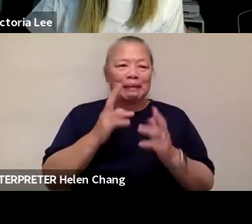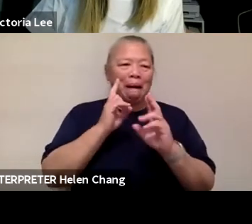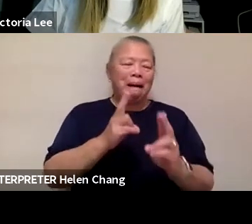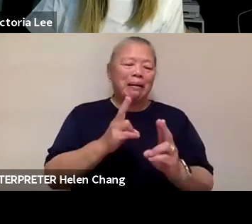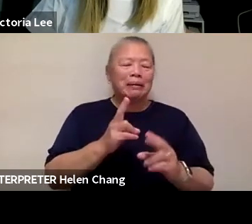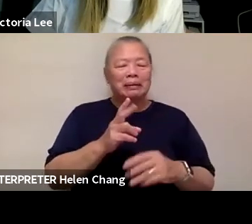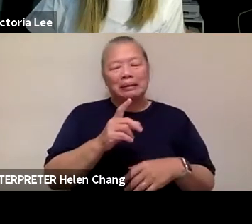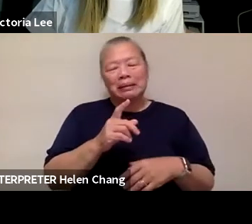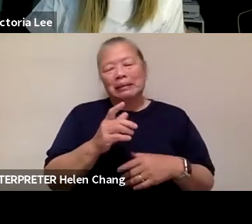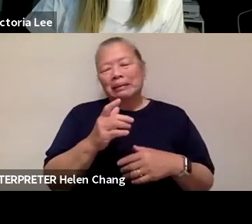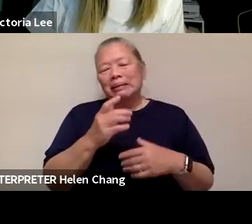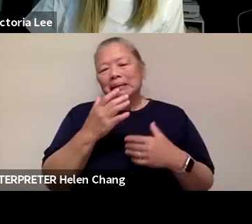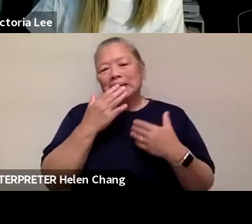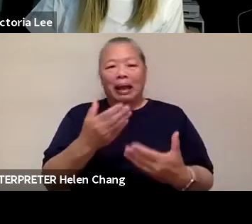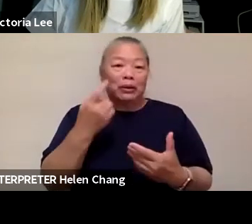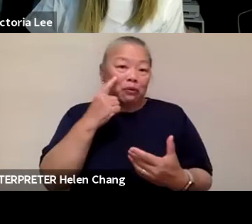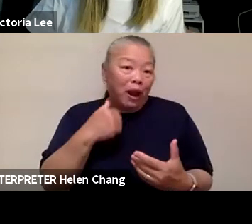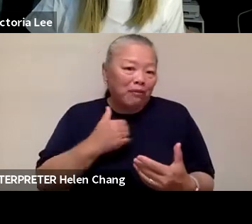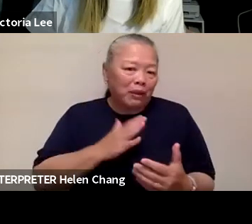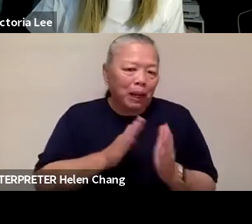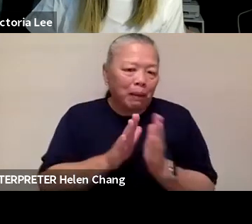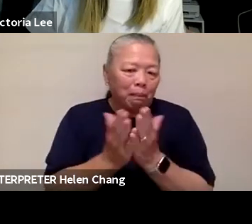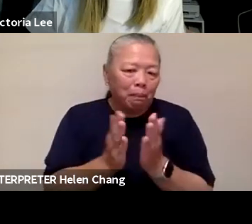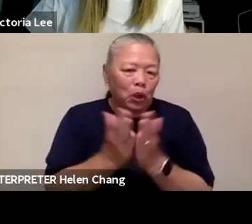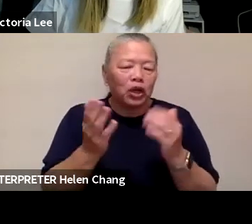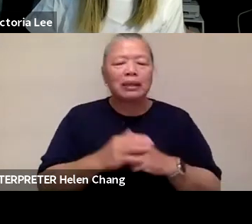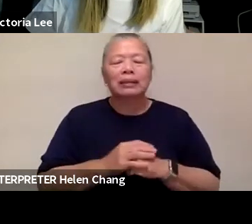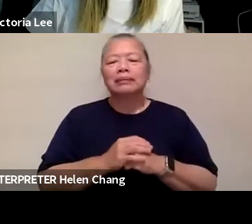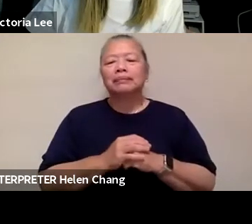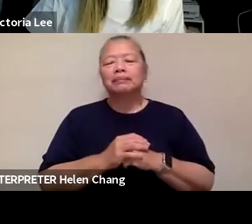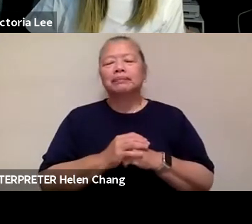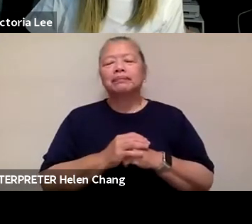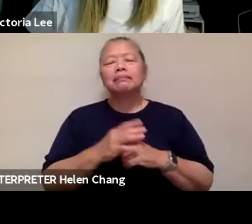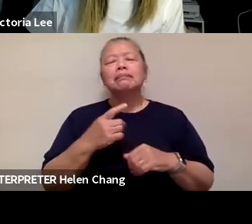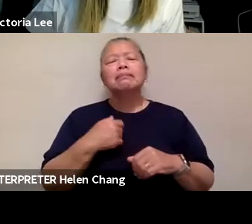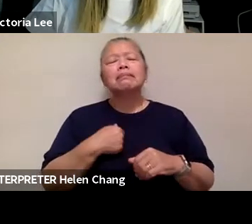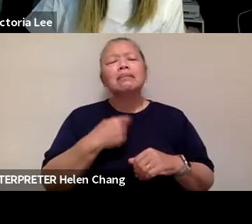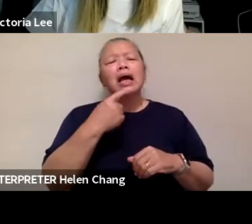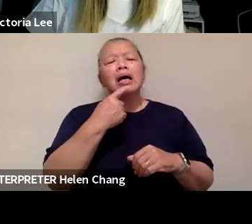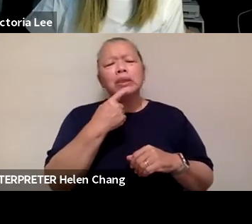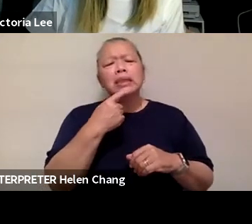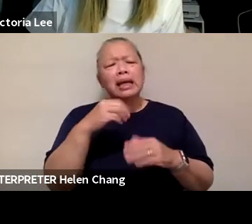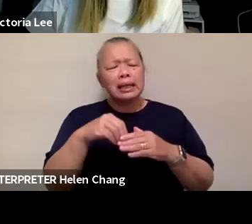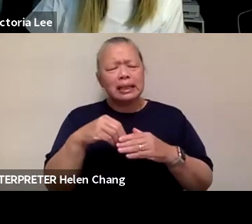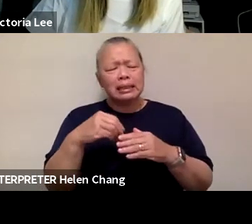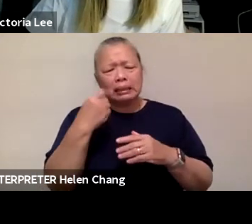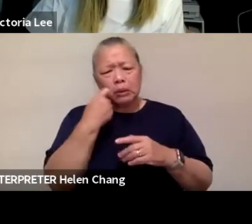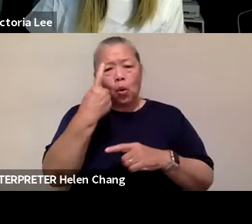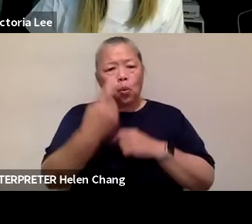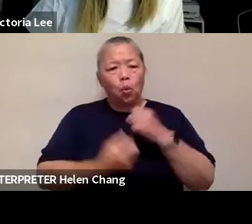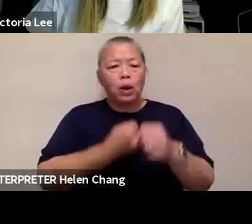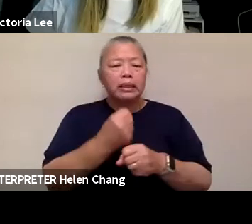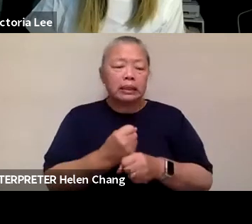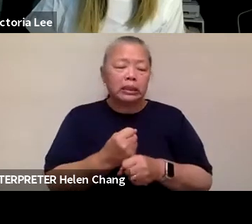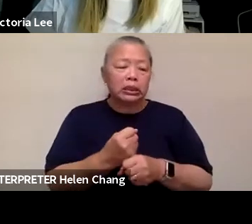I would say that in the last year, I've spent so much time in Chinatown.